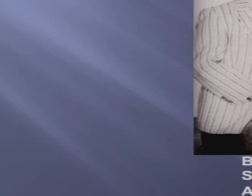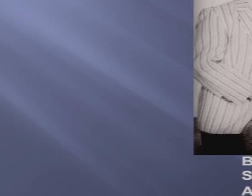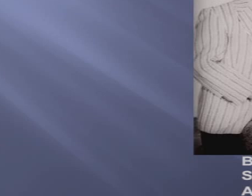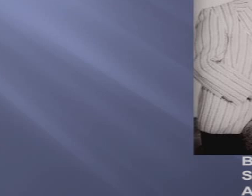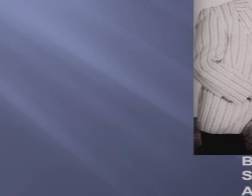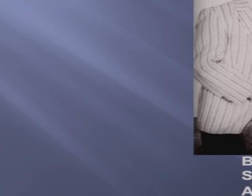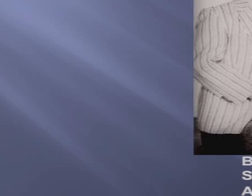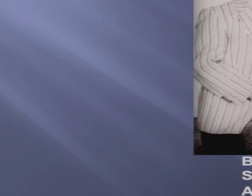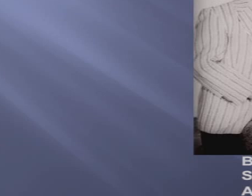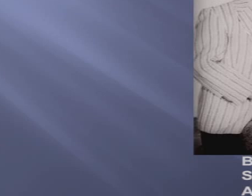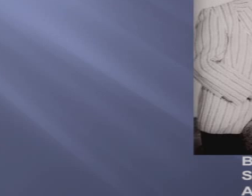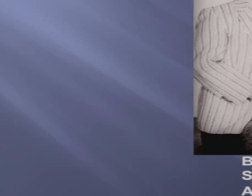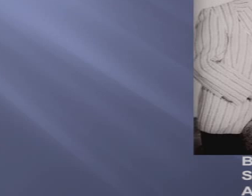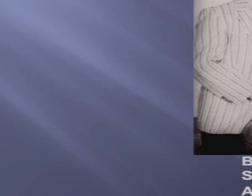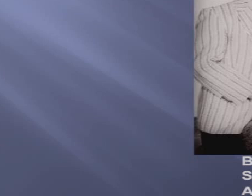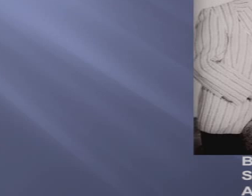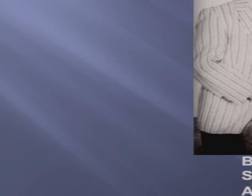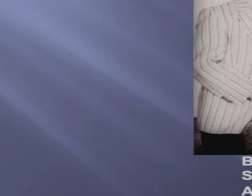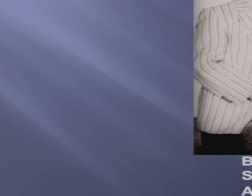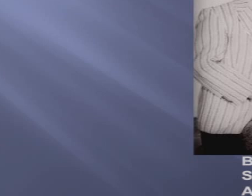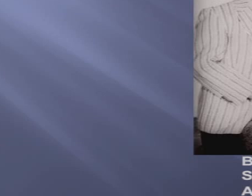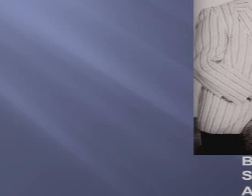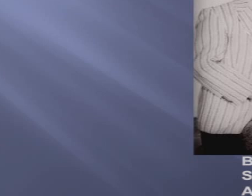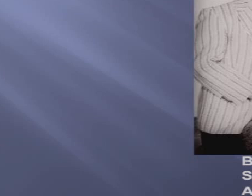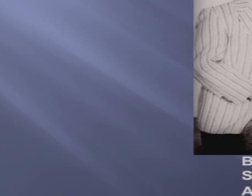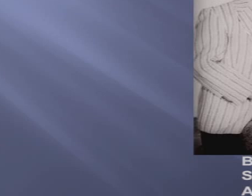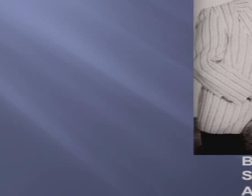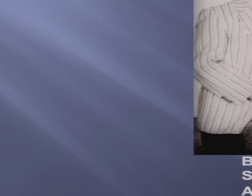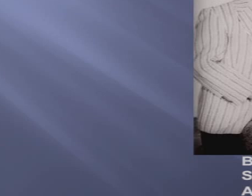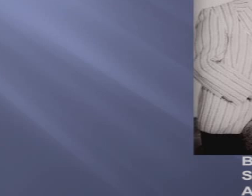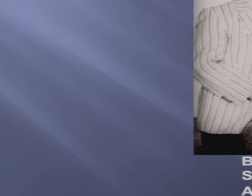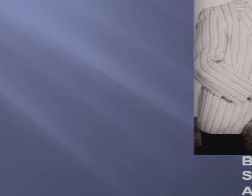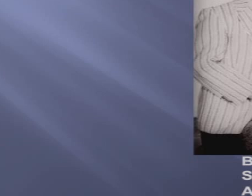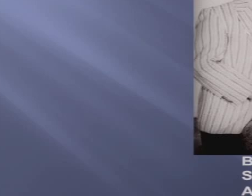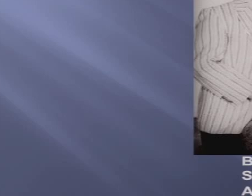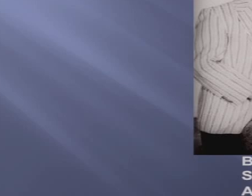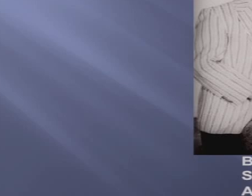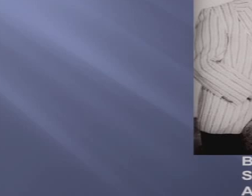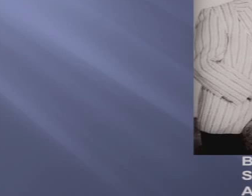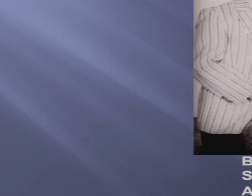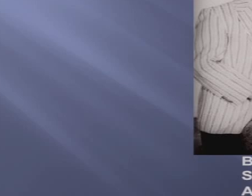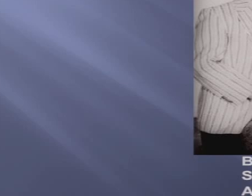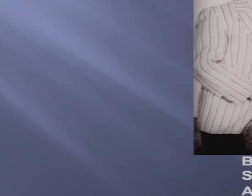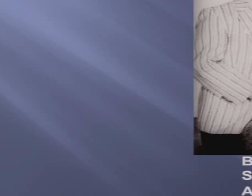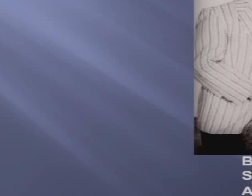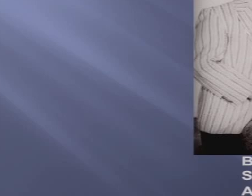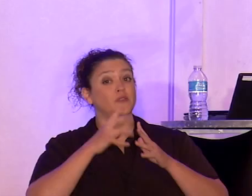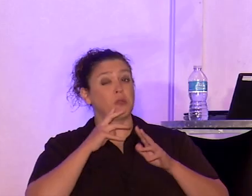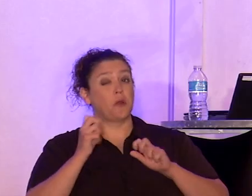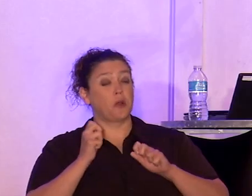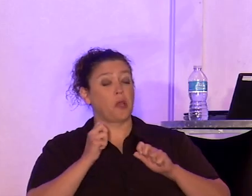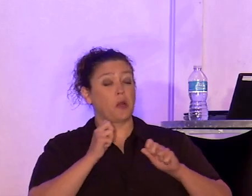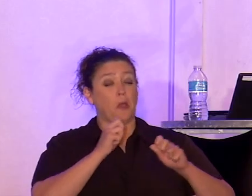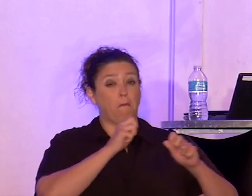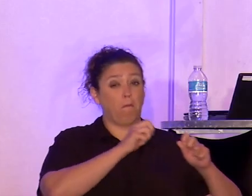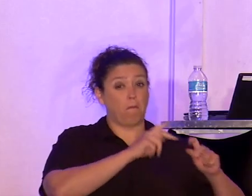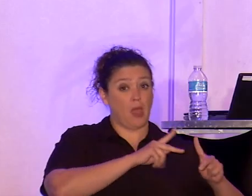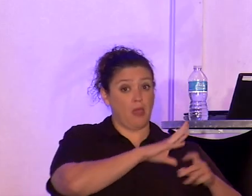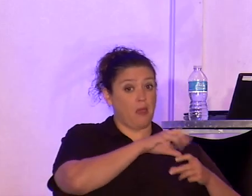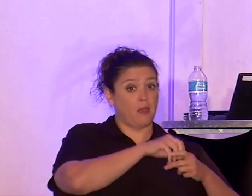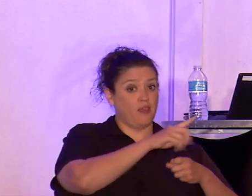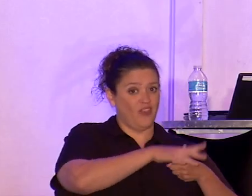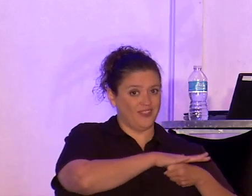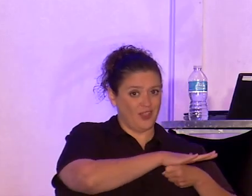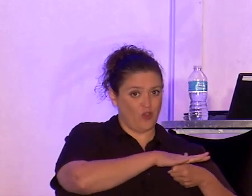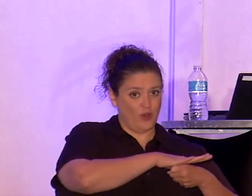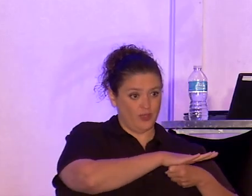and redlining, whites are slowly but surely, lo and behold, trickling back into these areas